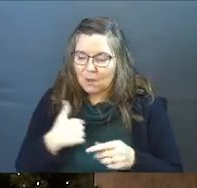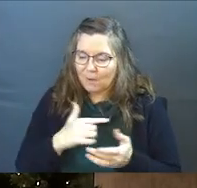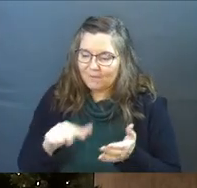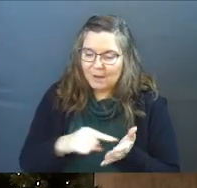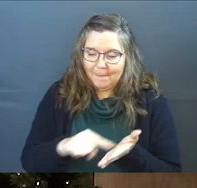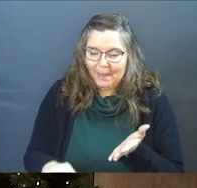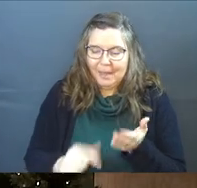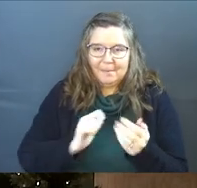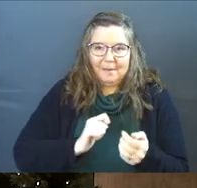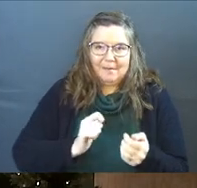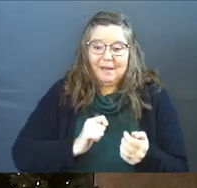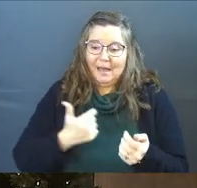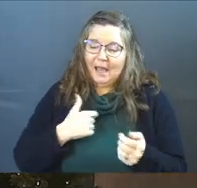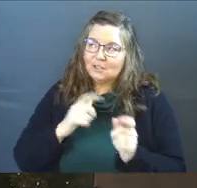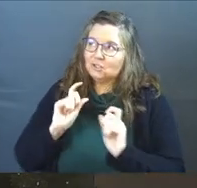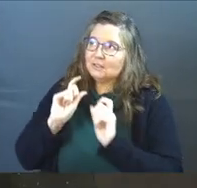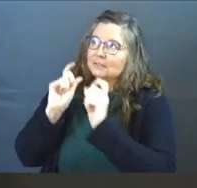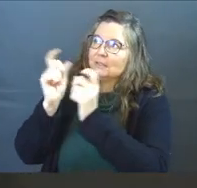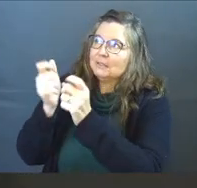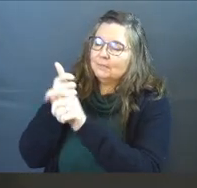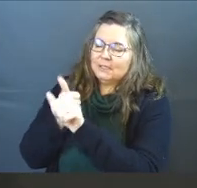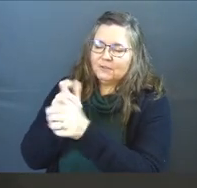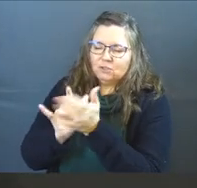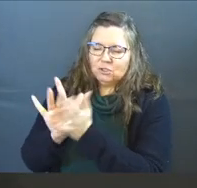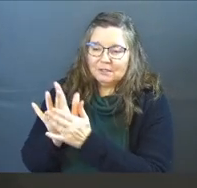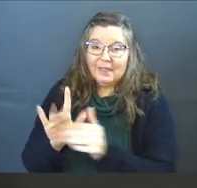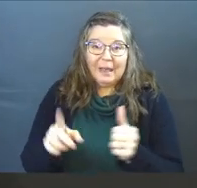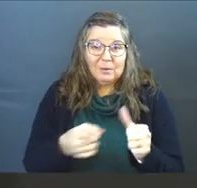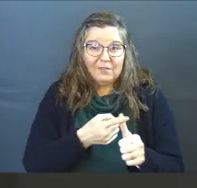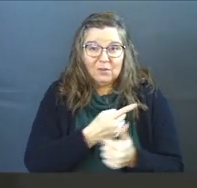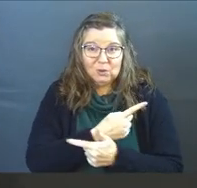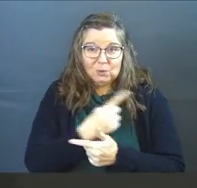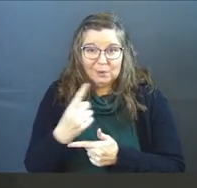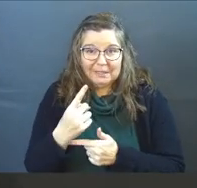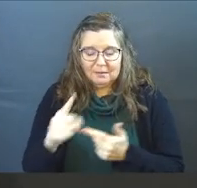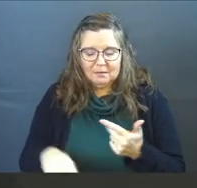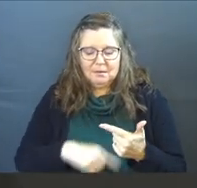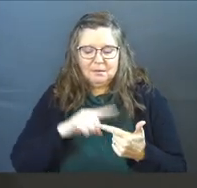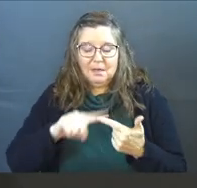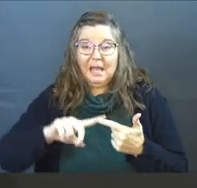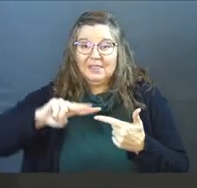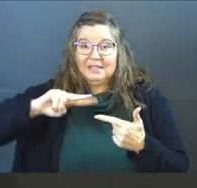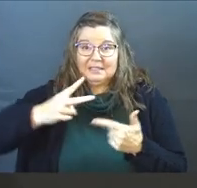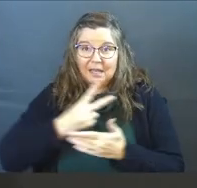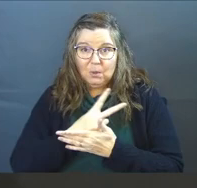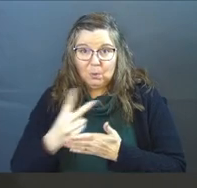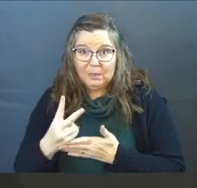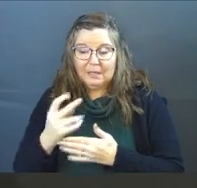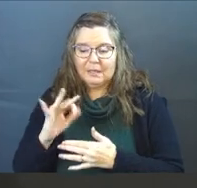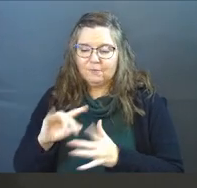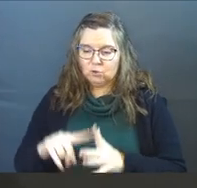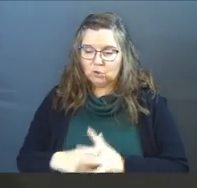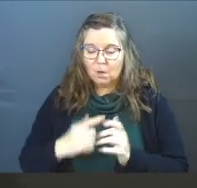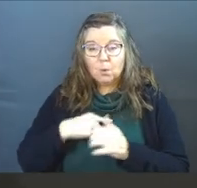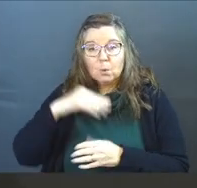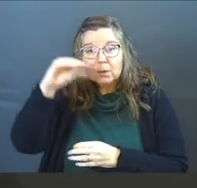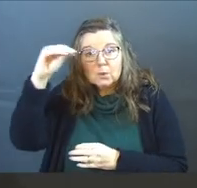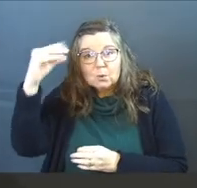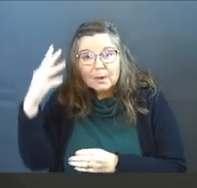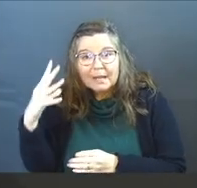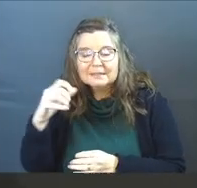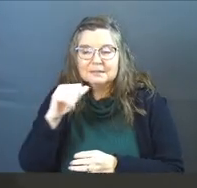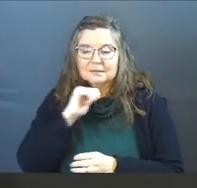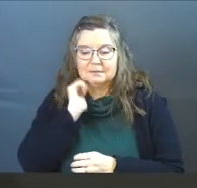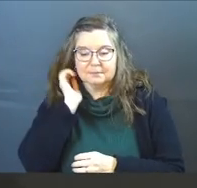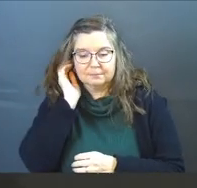just have to give myself to Jesus, amen? So that was the first week, and then the second week, we said, hey, and if you started with grace, it's